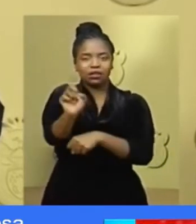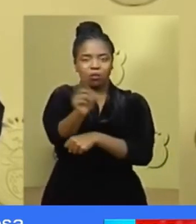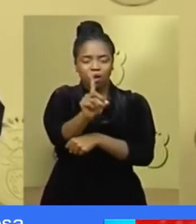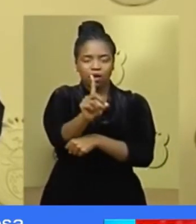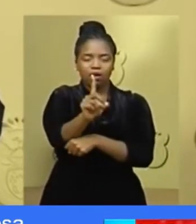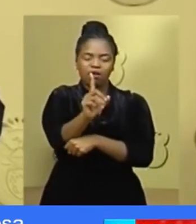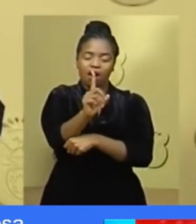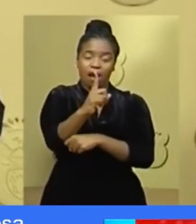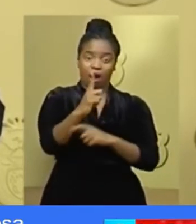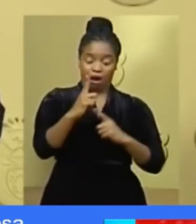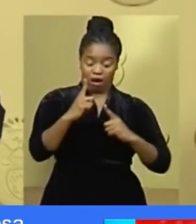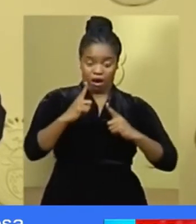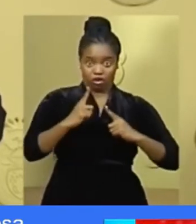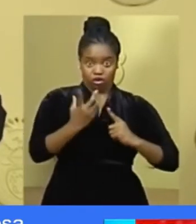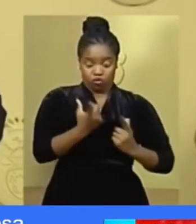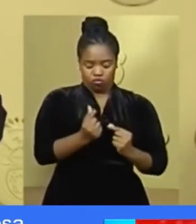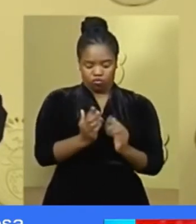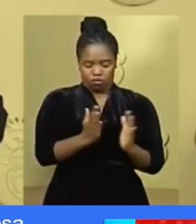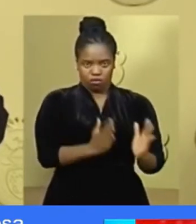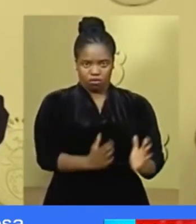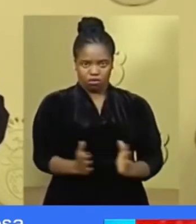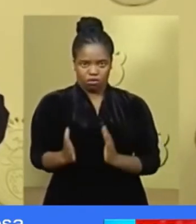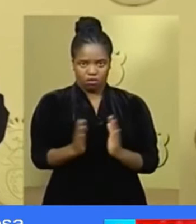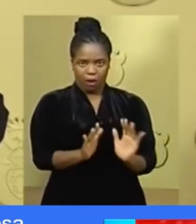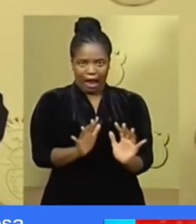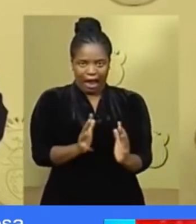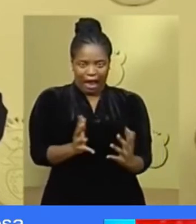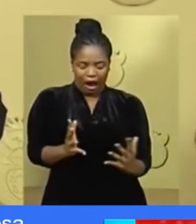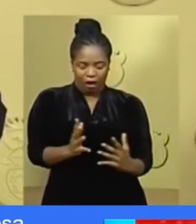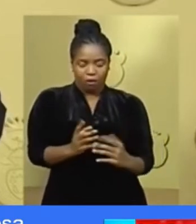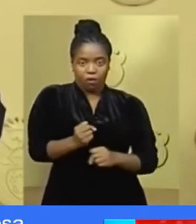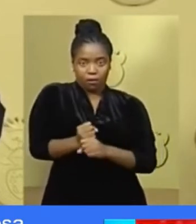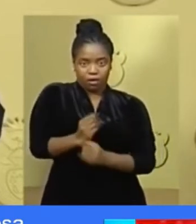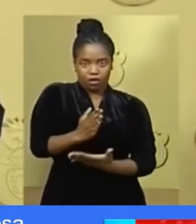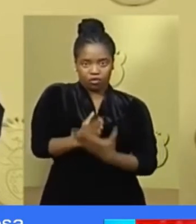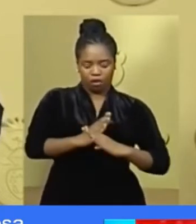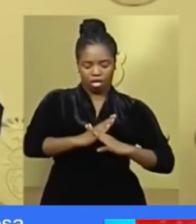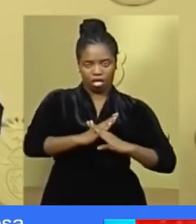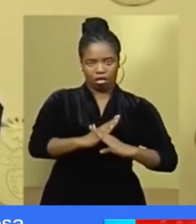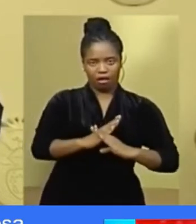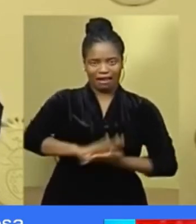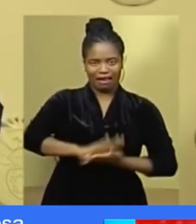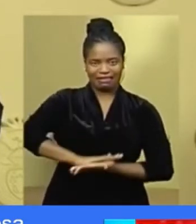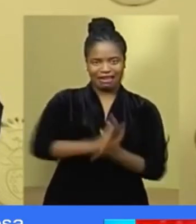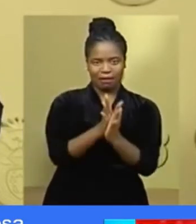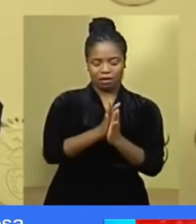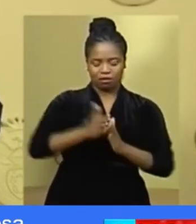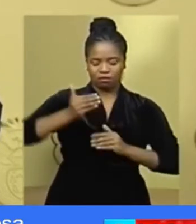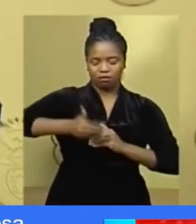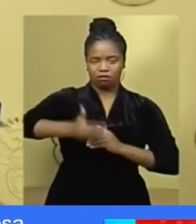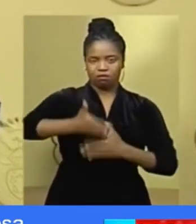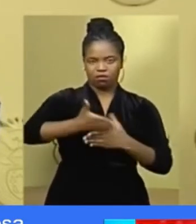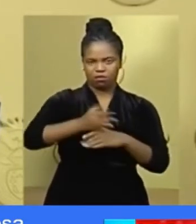for care and maintenance to avoid damage to their continuous operations.